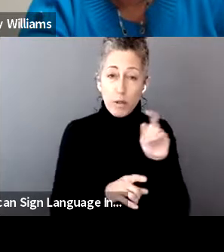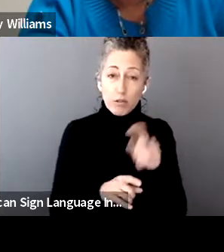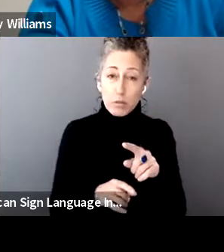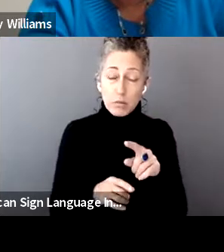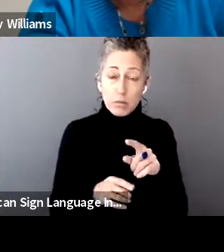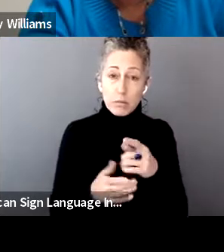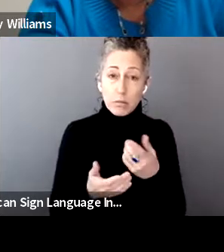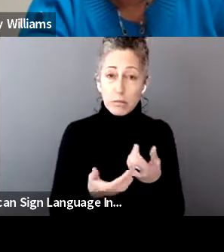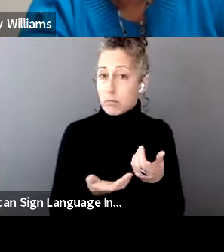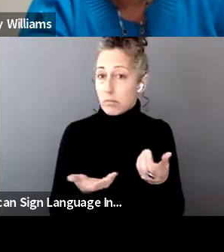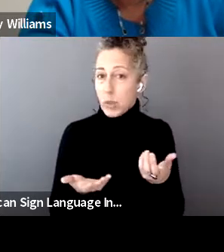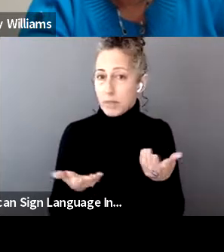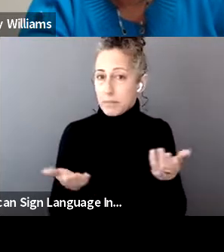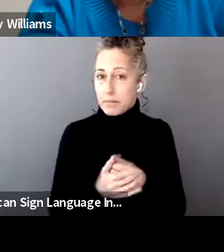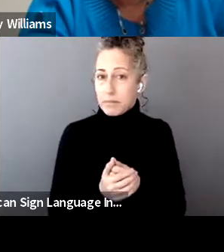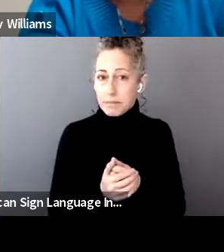directly. Okay.